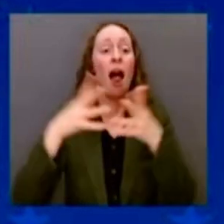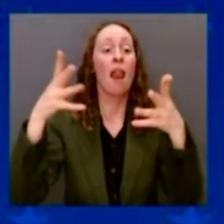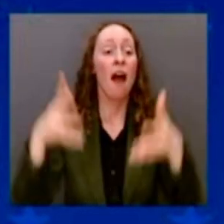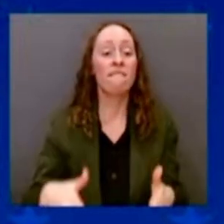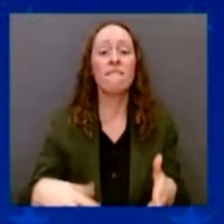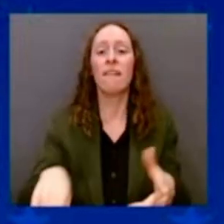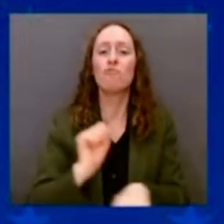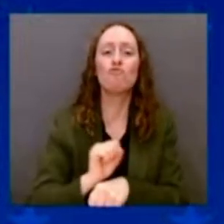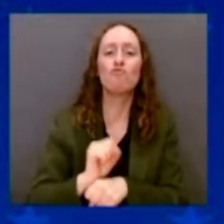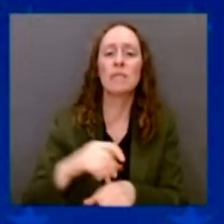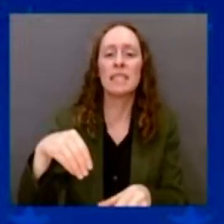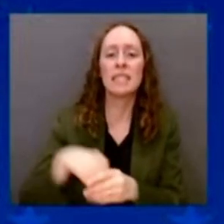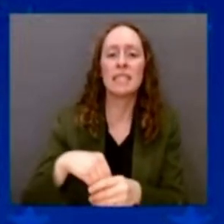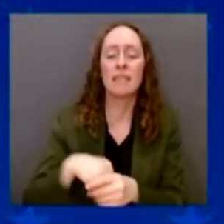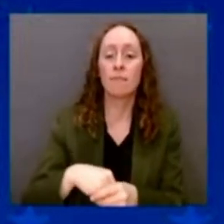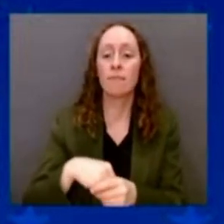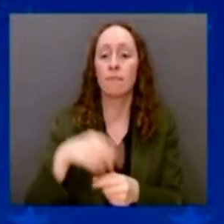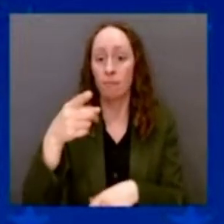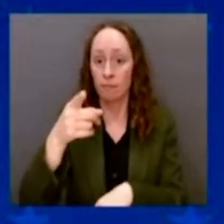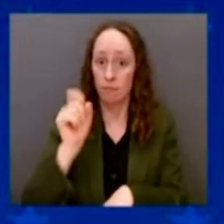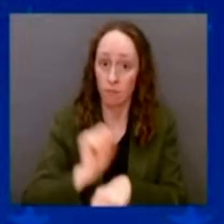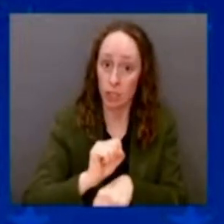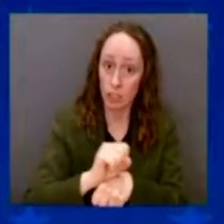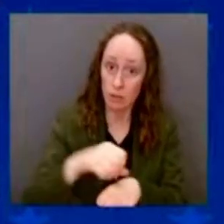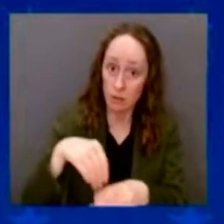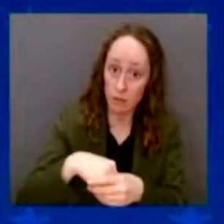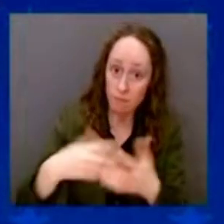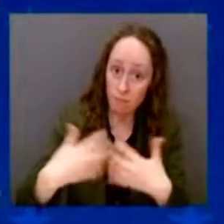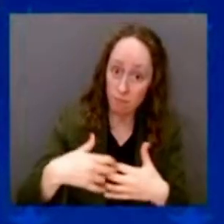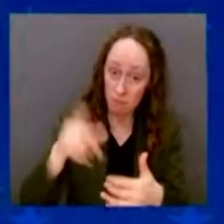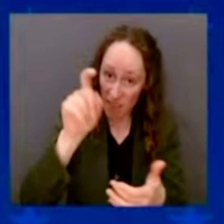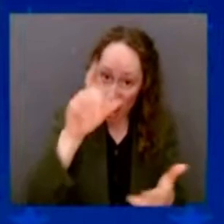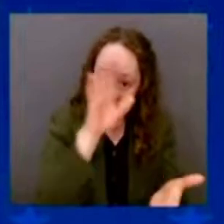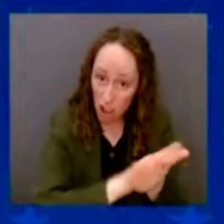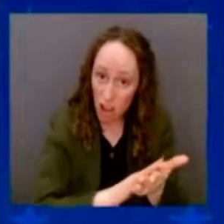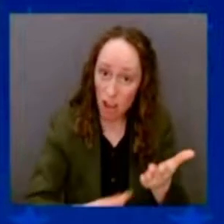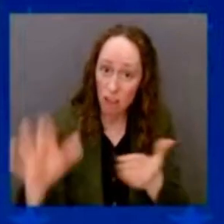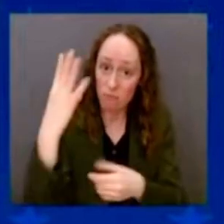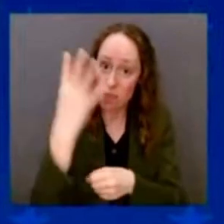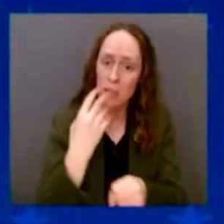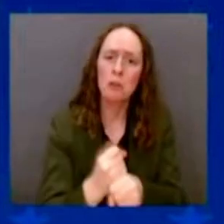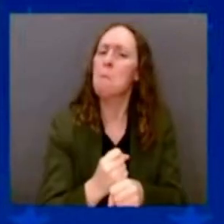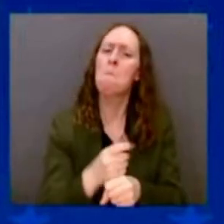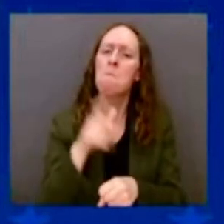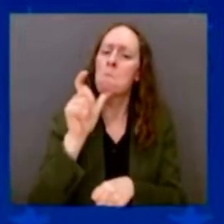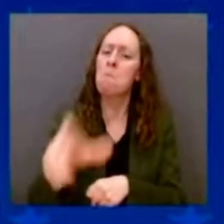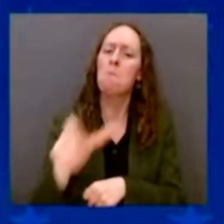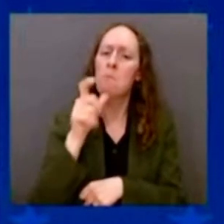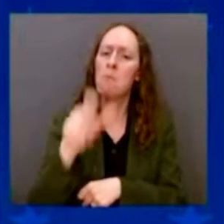You don't need a college degree to work in those factories. The average salary is going to be $130,000 a year.